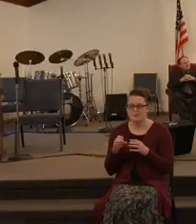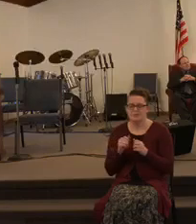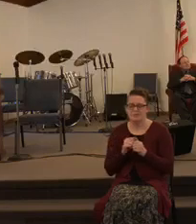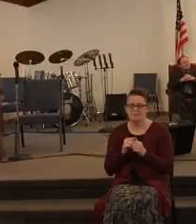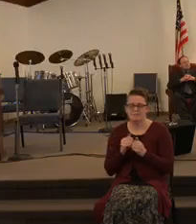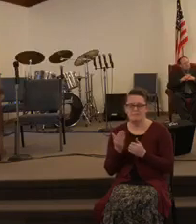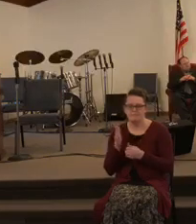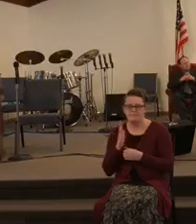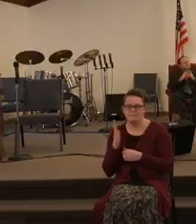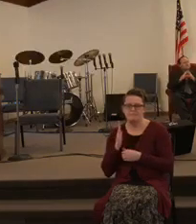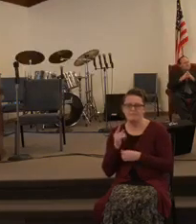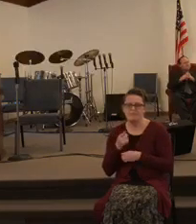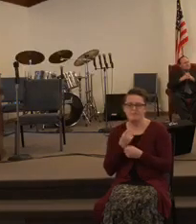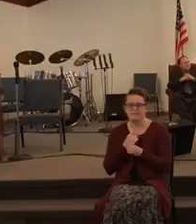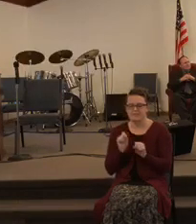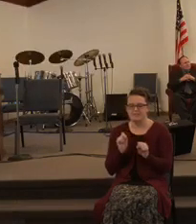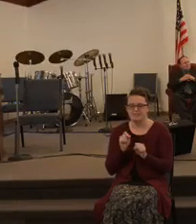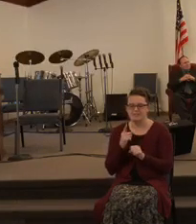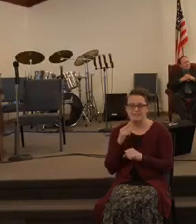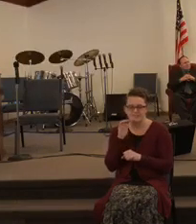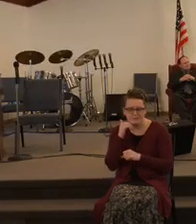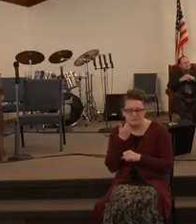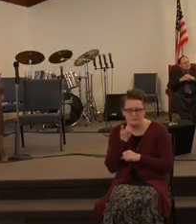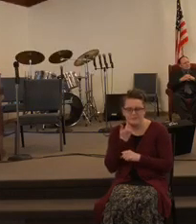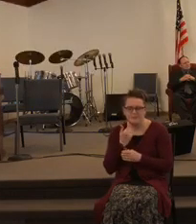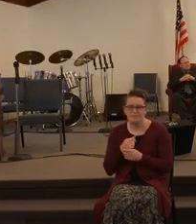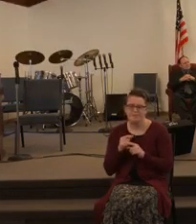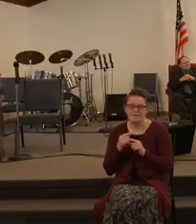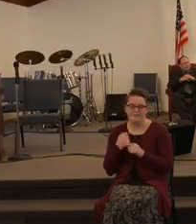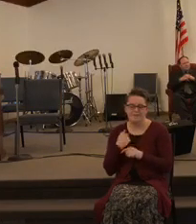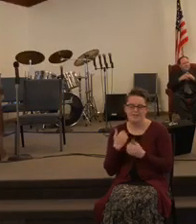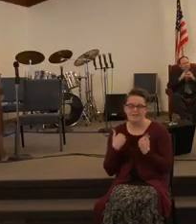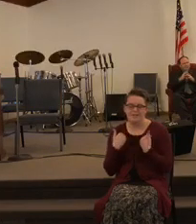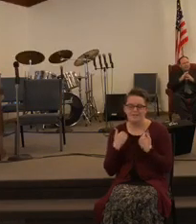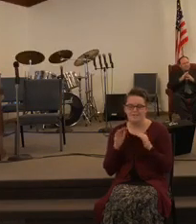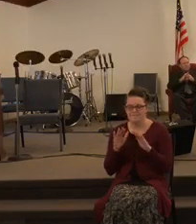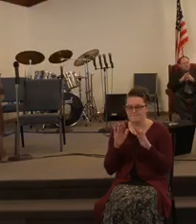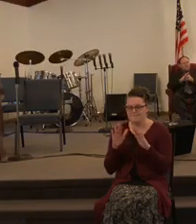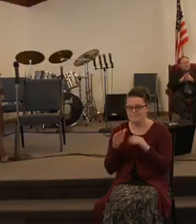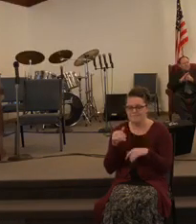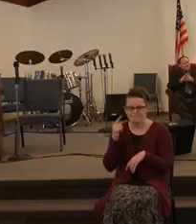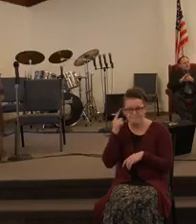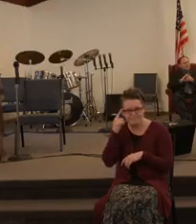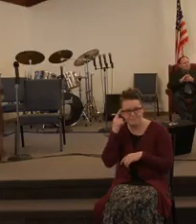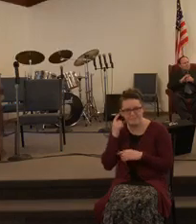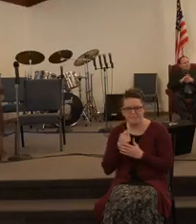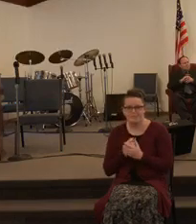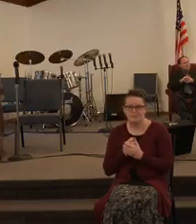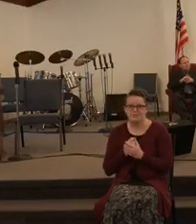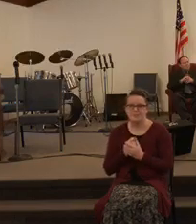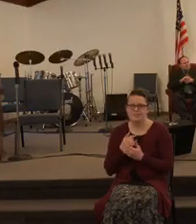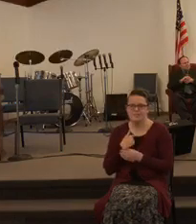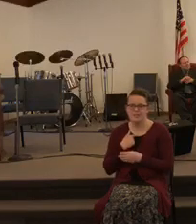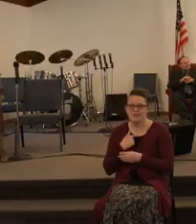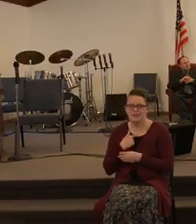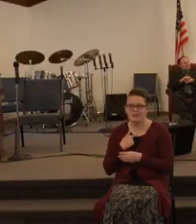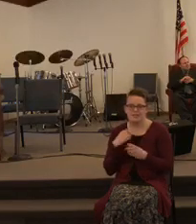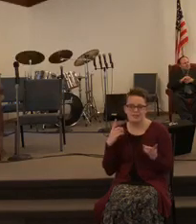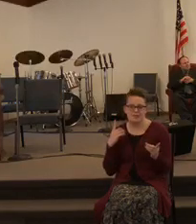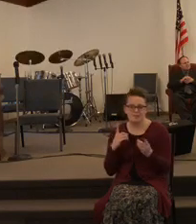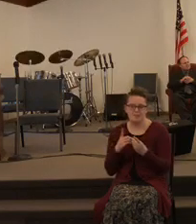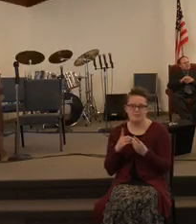the good memories. Yeah. And I have, surely have plenty of them. I've met some wonderful people in my life.